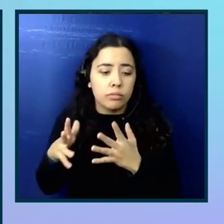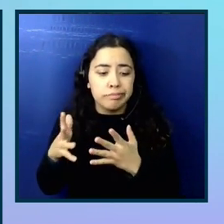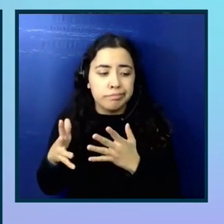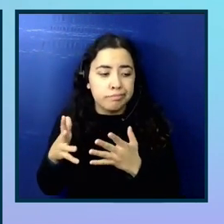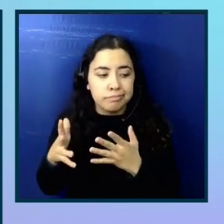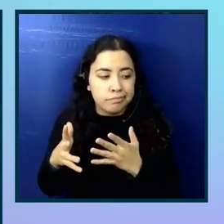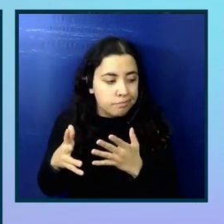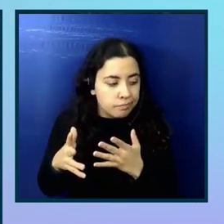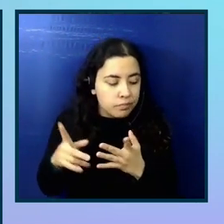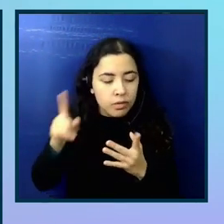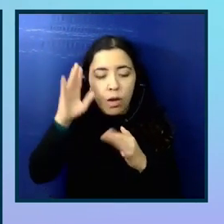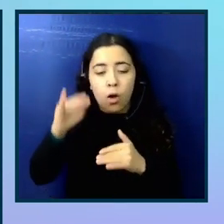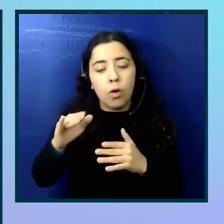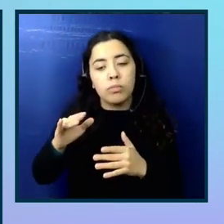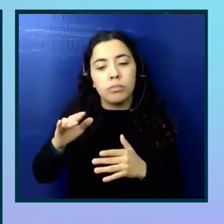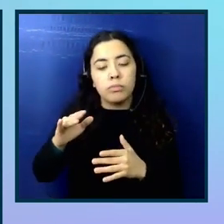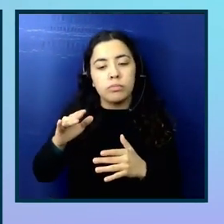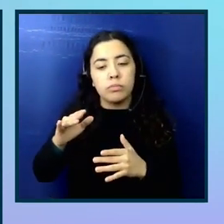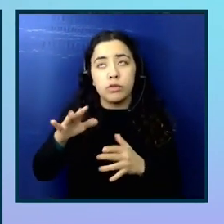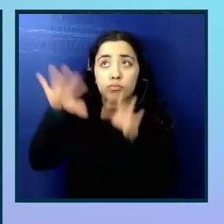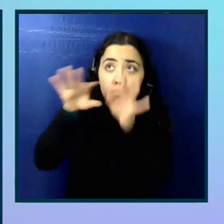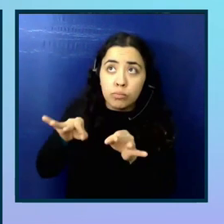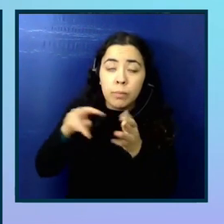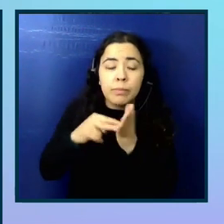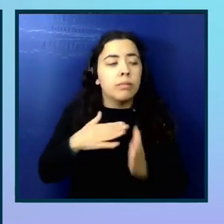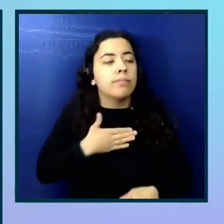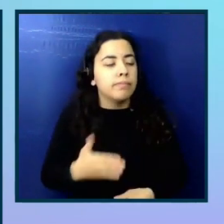them giving more when it comes to the recruitment.